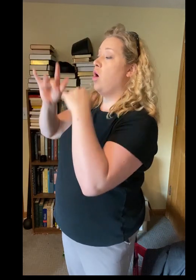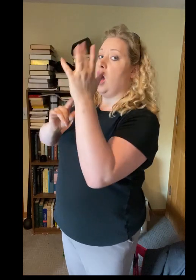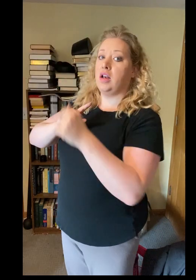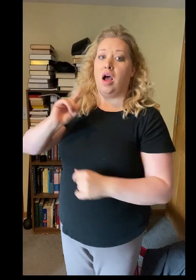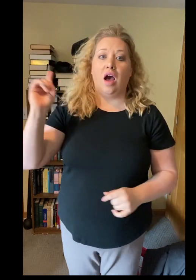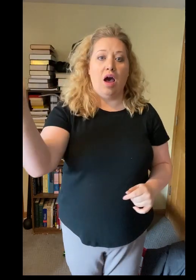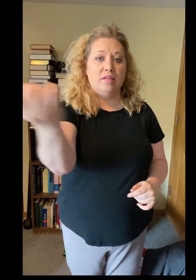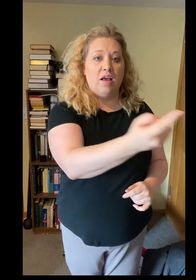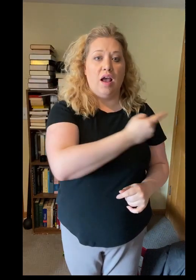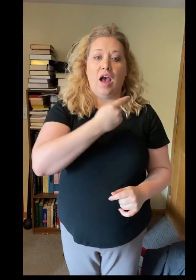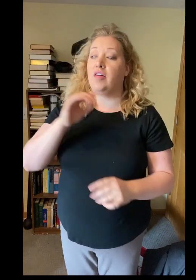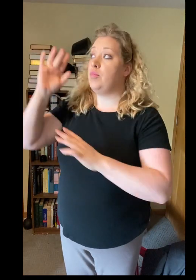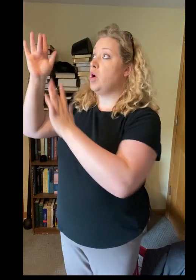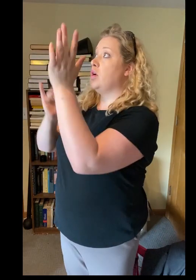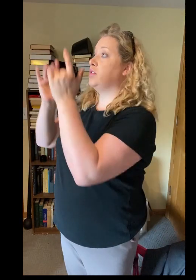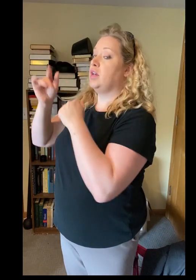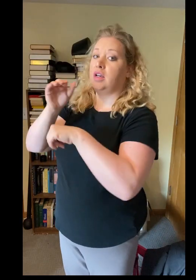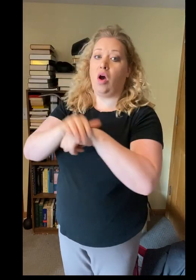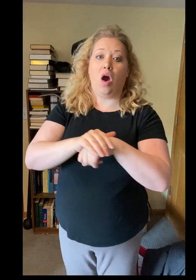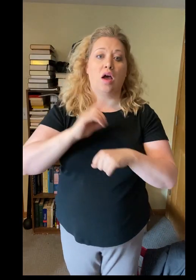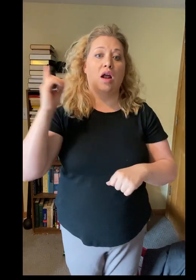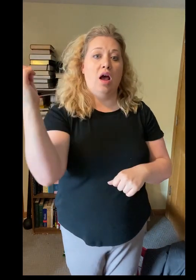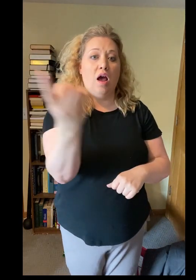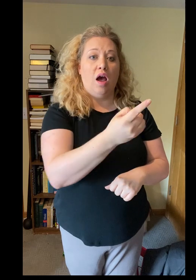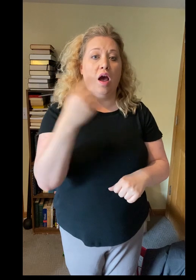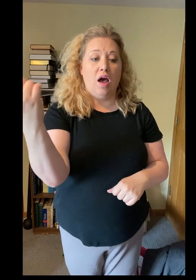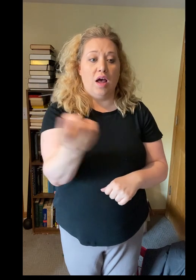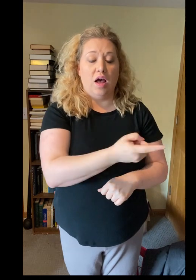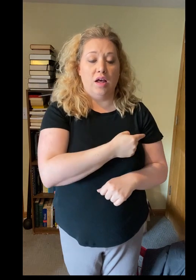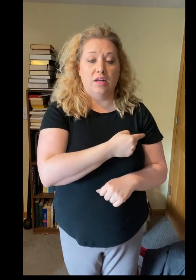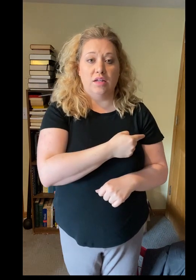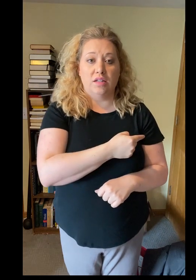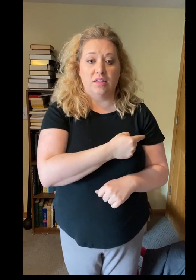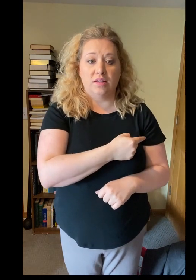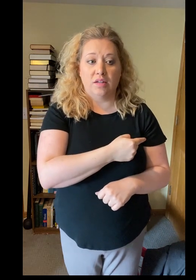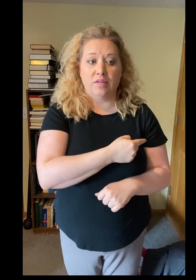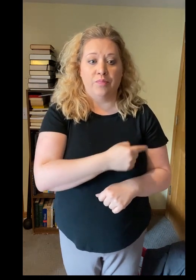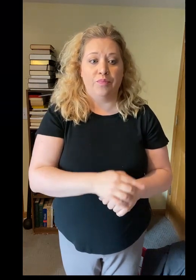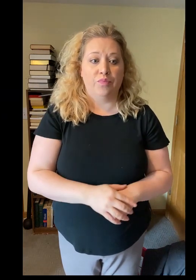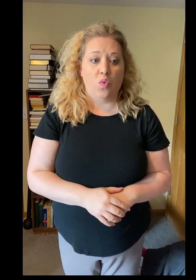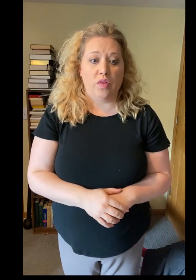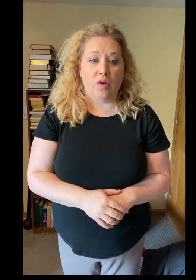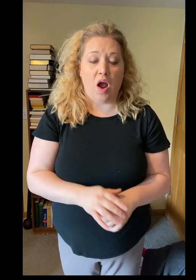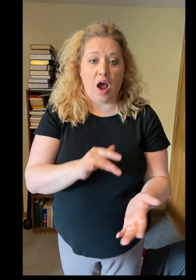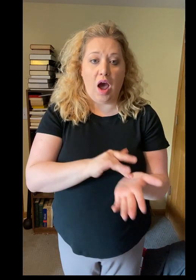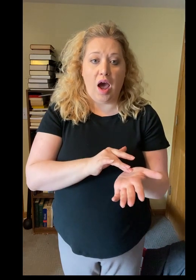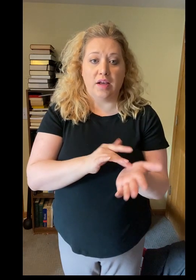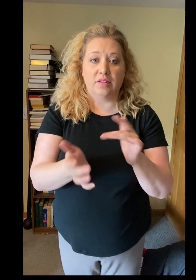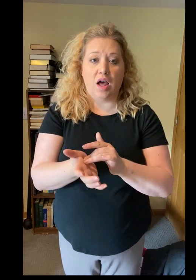on us, have mercy on us. For